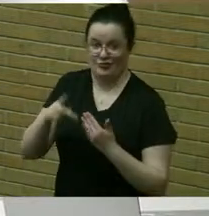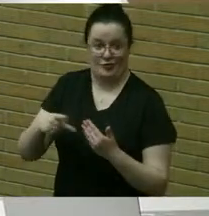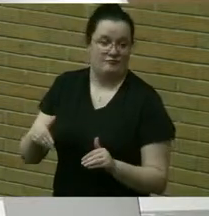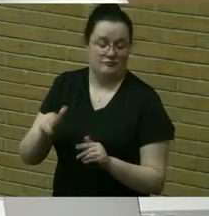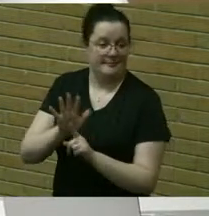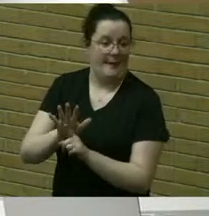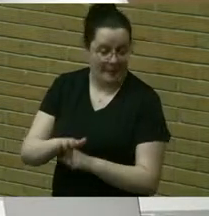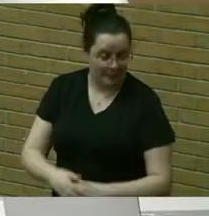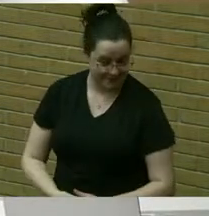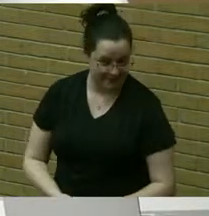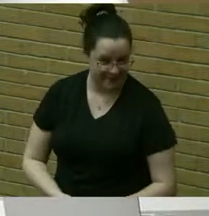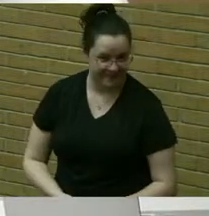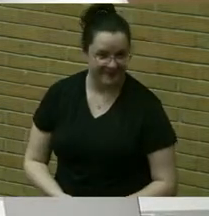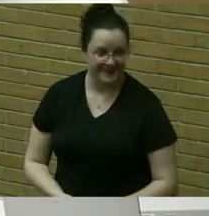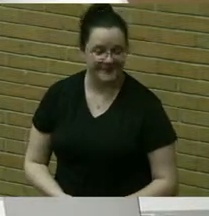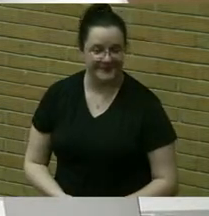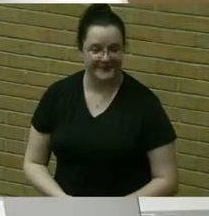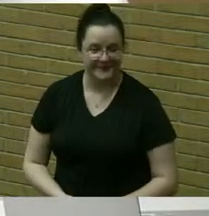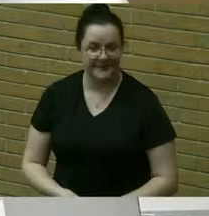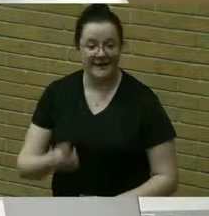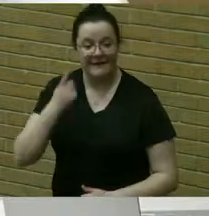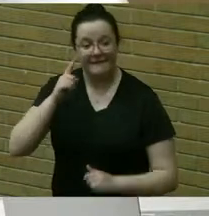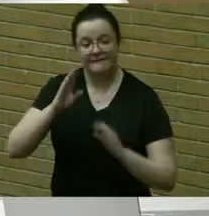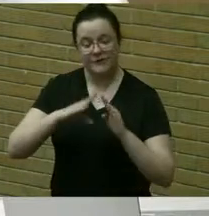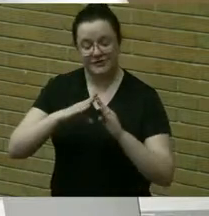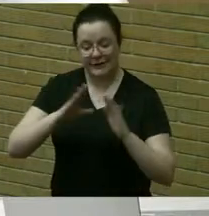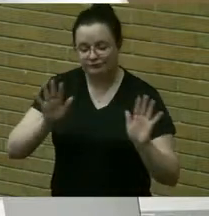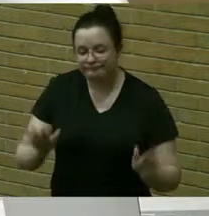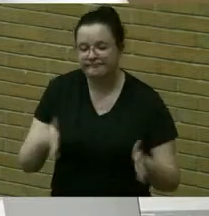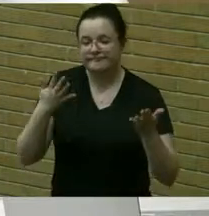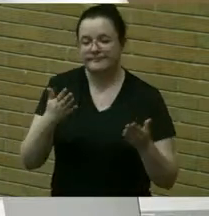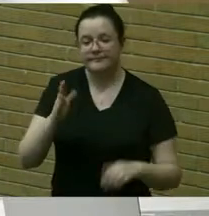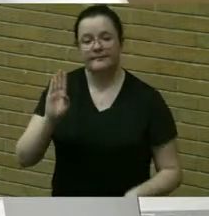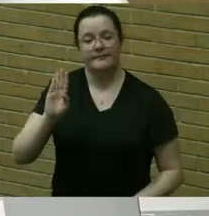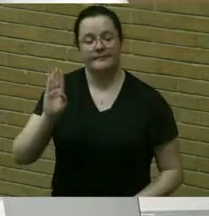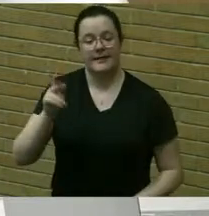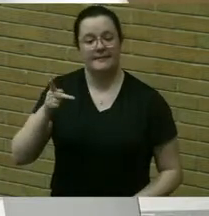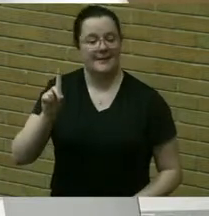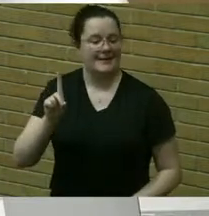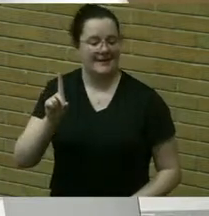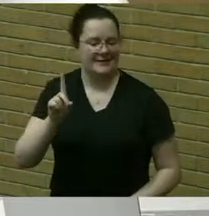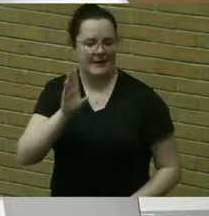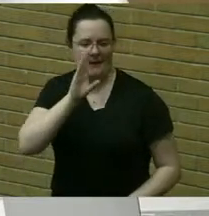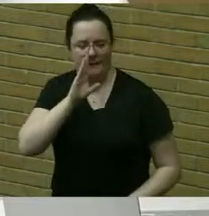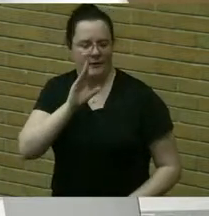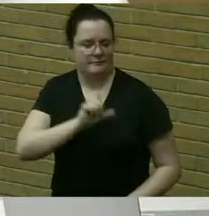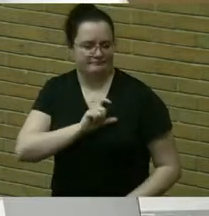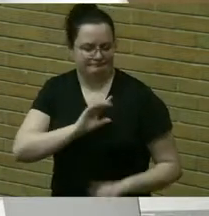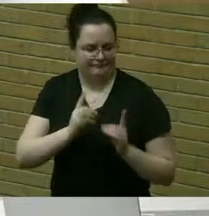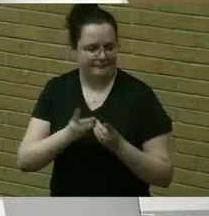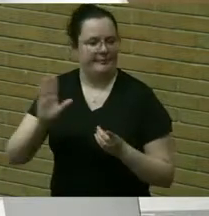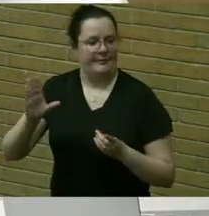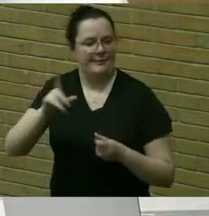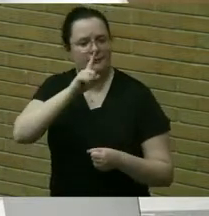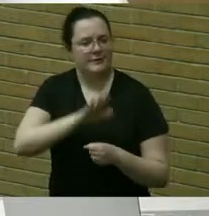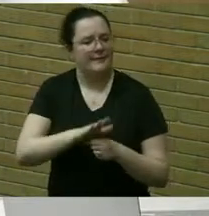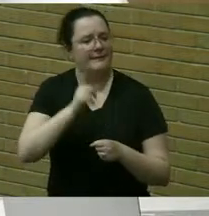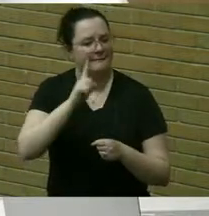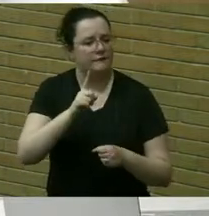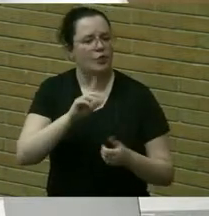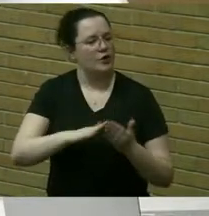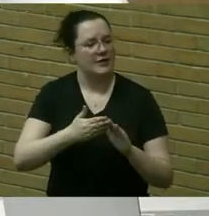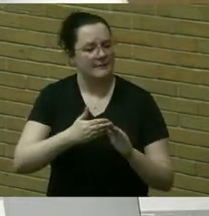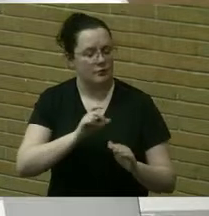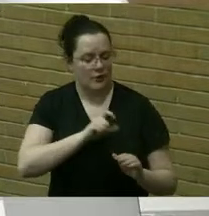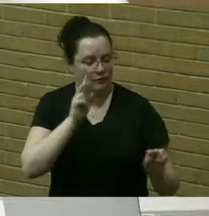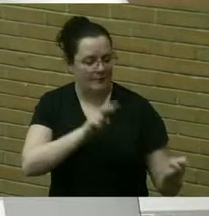enhance the town and frightens bpd's commitment to community policing stakeholder community liaisons